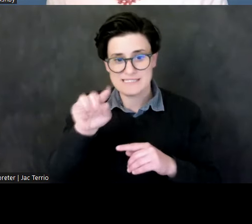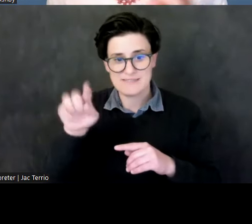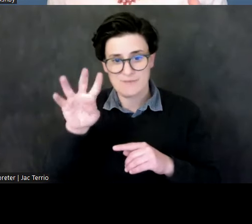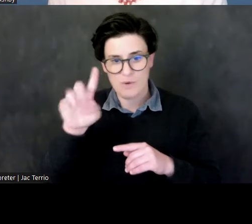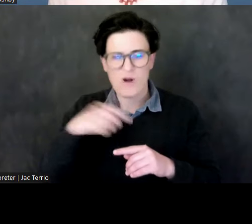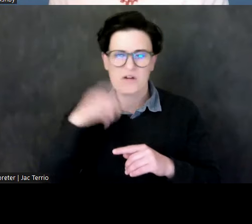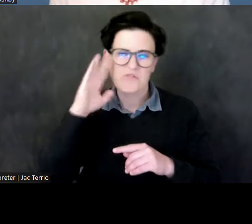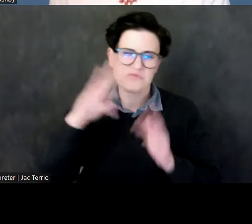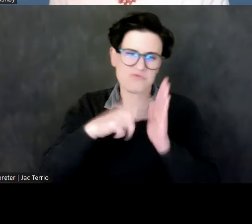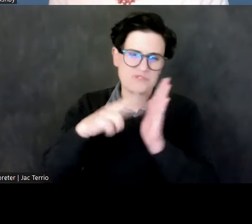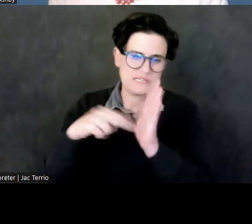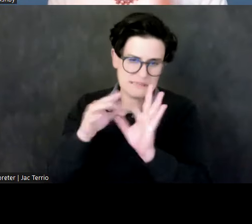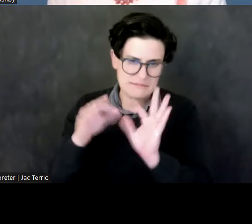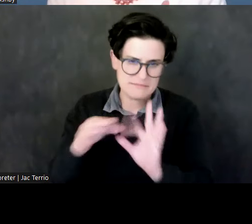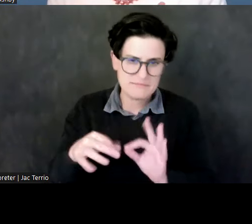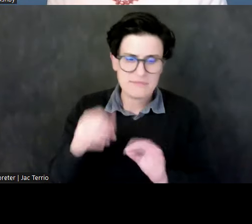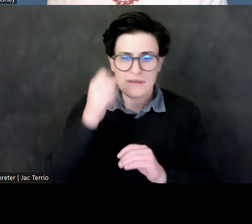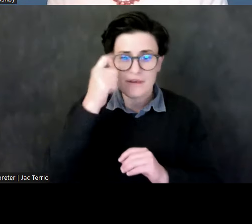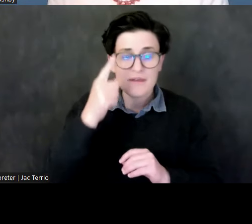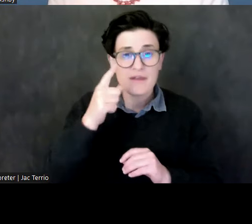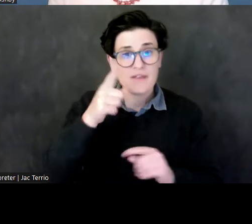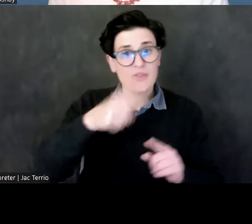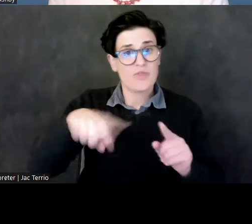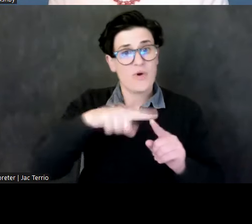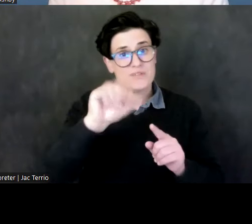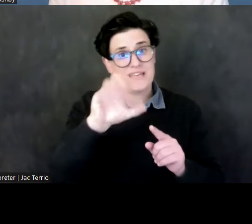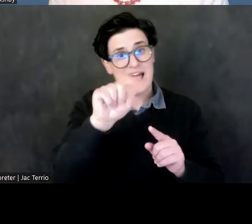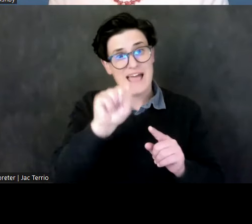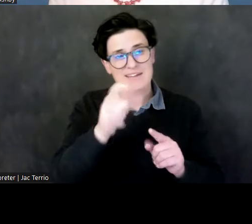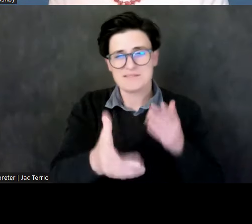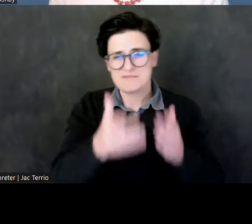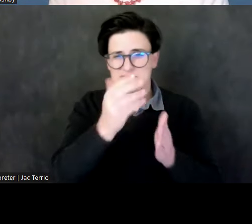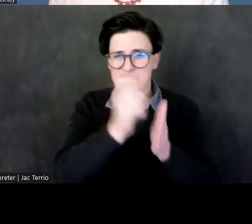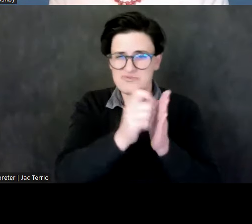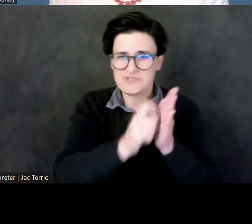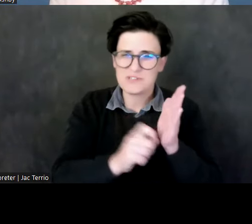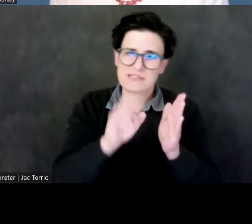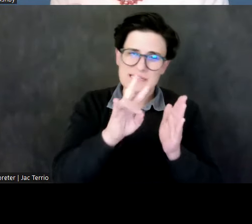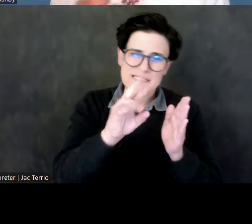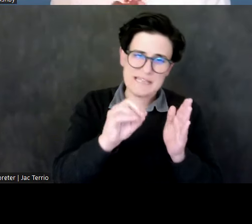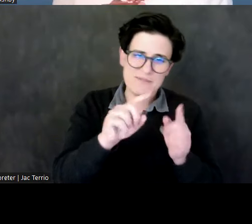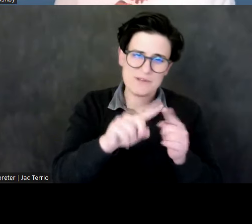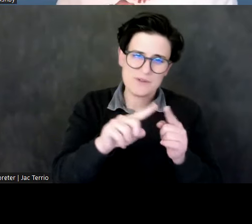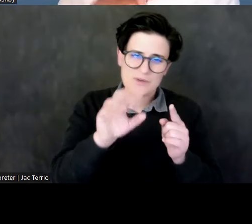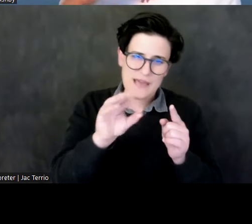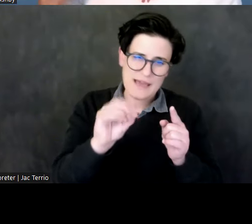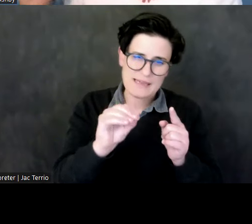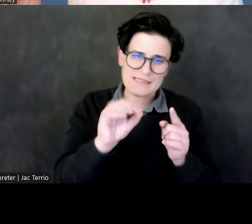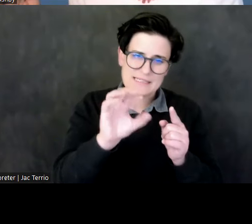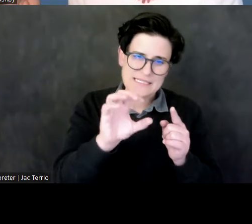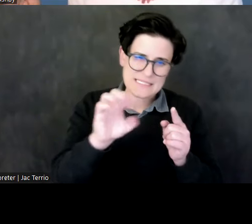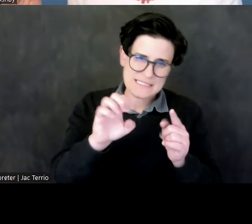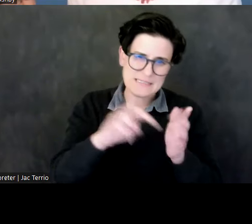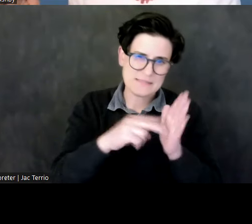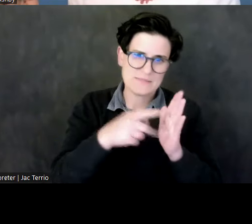loud while noting that the Acts were probably written around 70 to 90 CE, so would have been